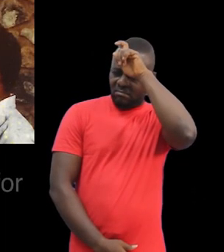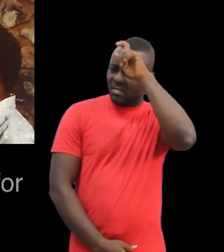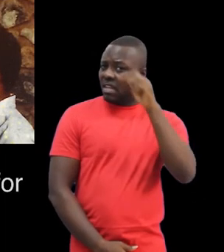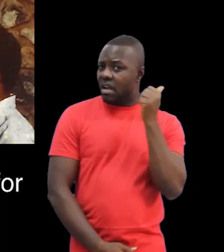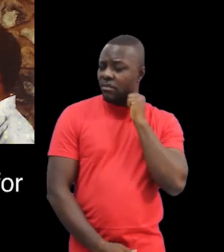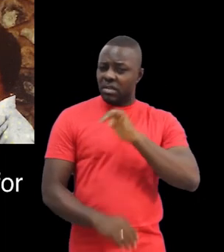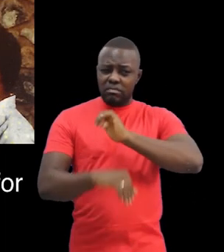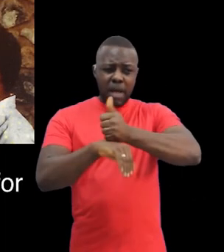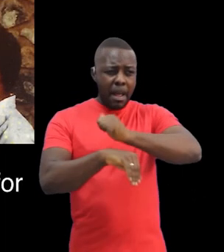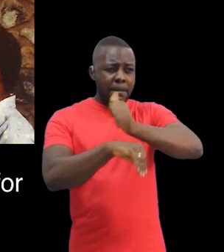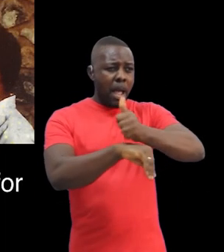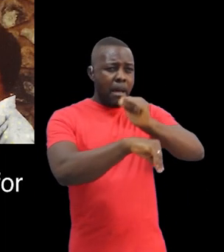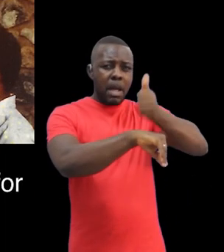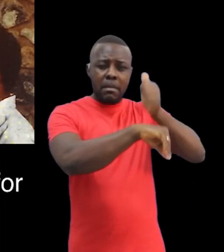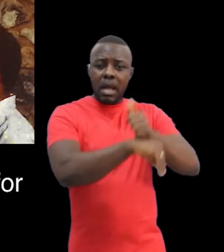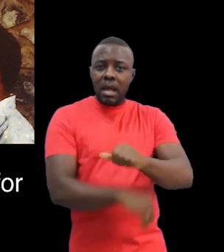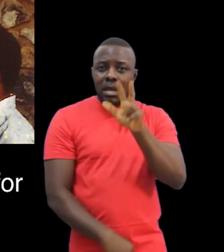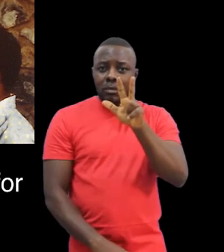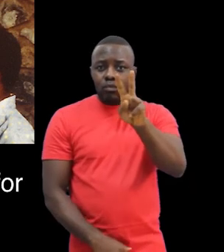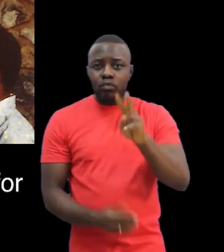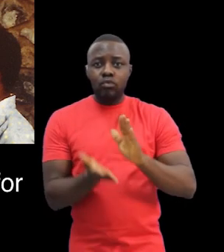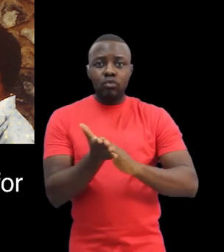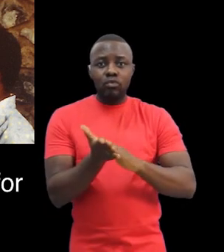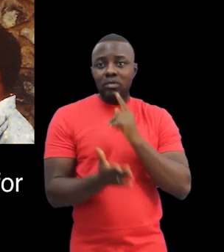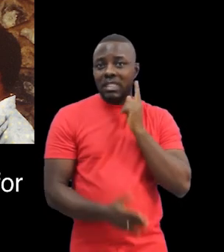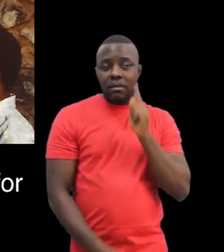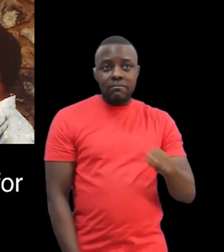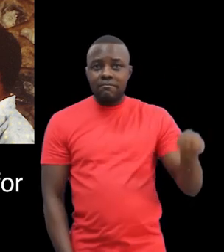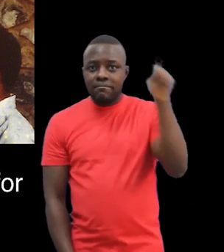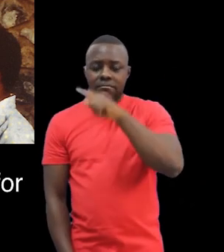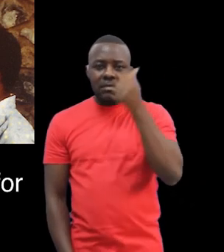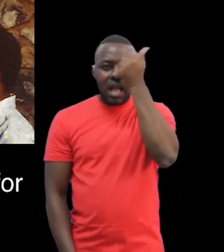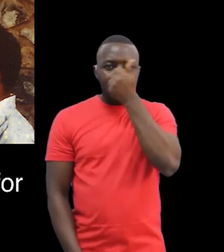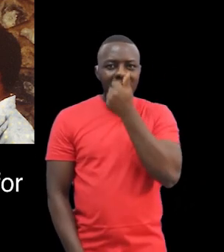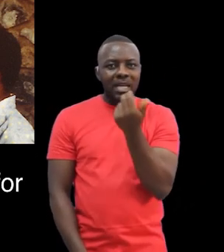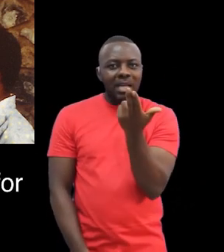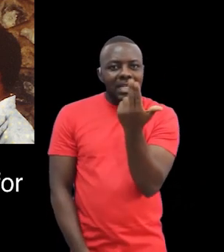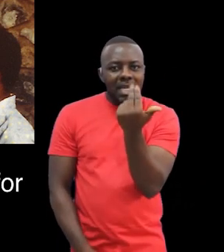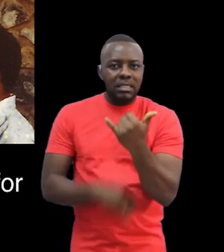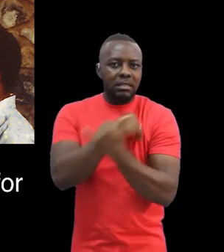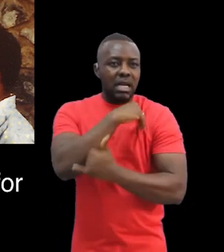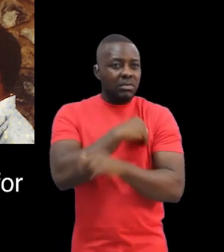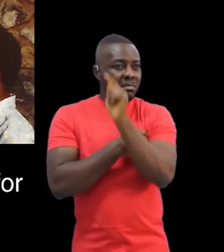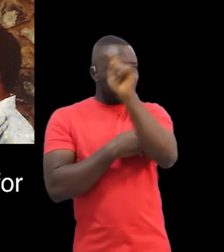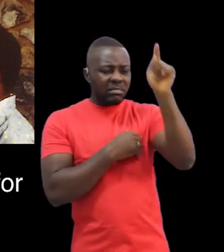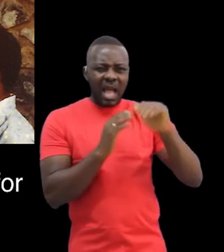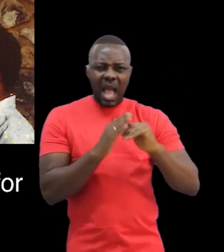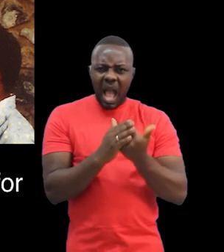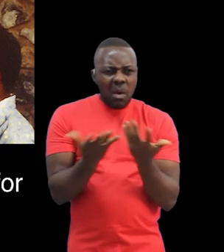How did Foster, as one man, manage 32 schools for the deaf in 13 different countries?